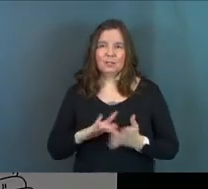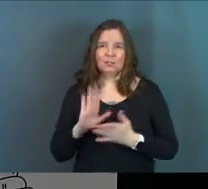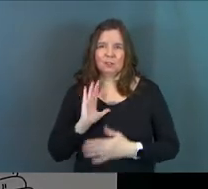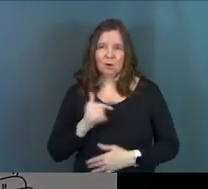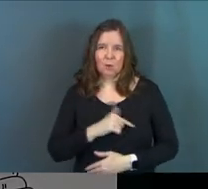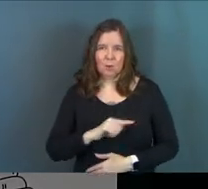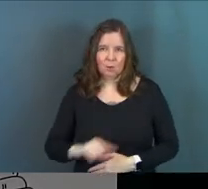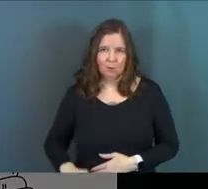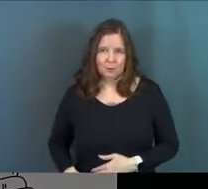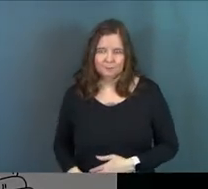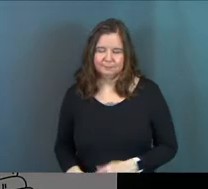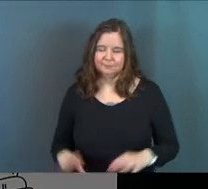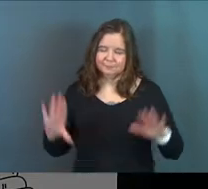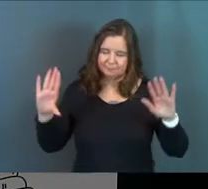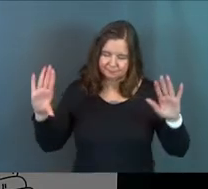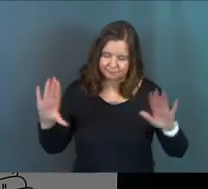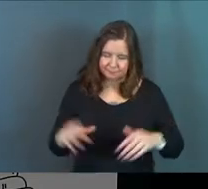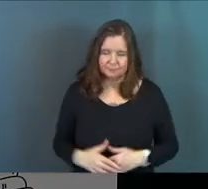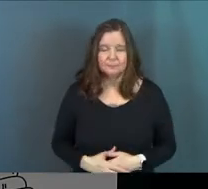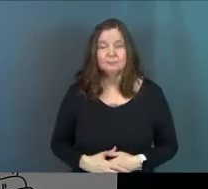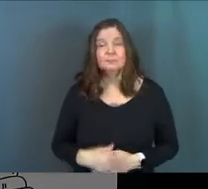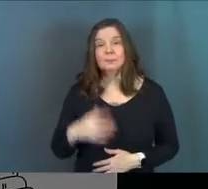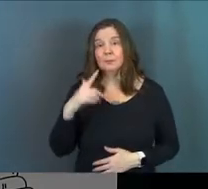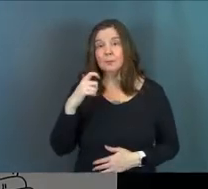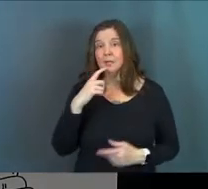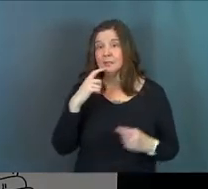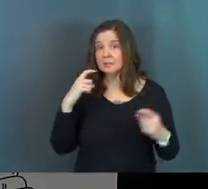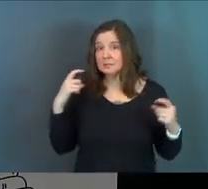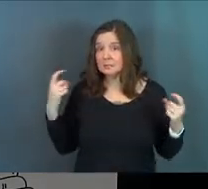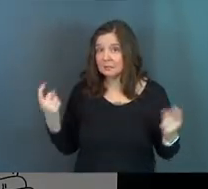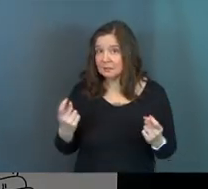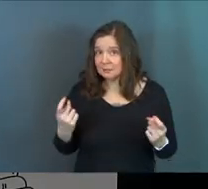Here's the deal. Because of sin,